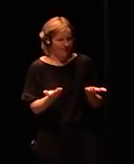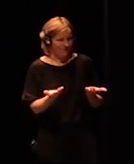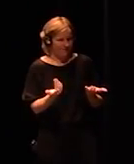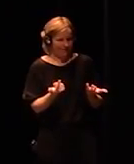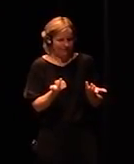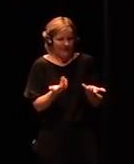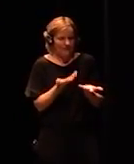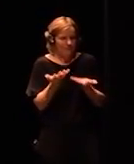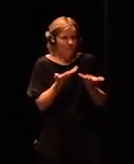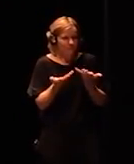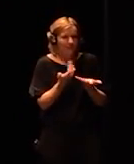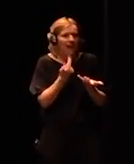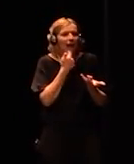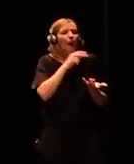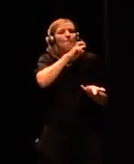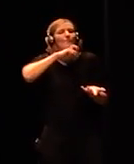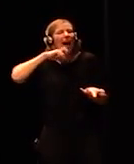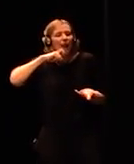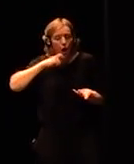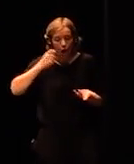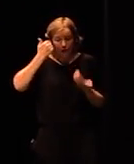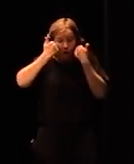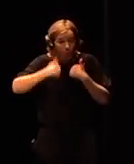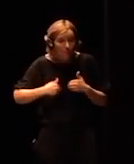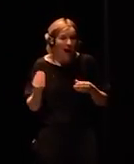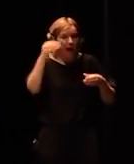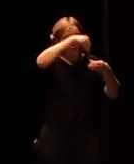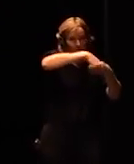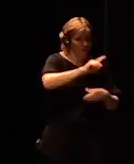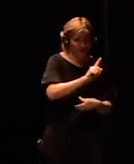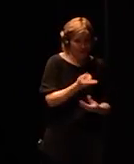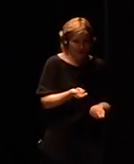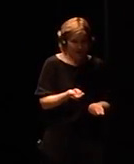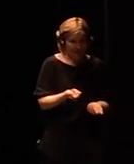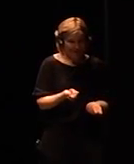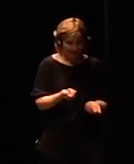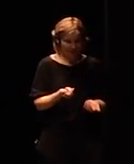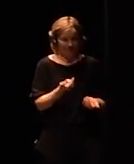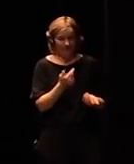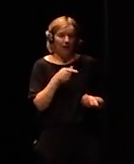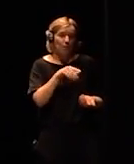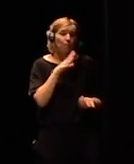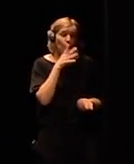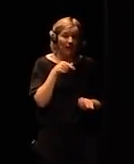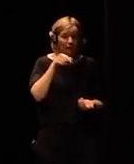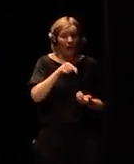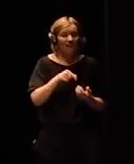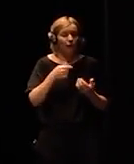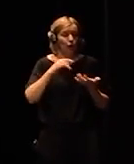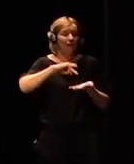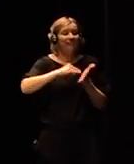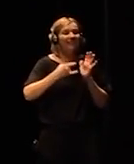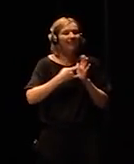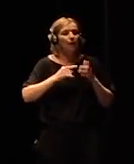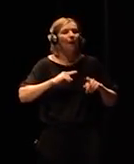commercial so many questions and we're building a new nervous system basically and what we see on the